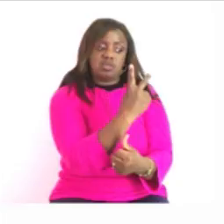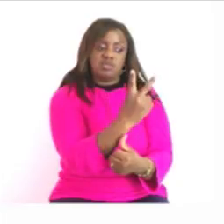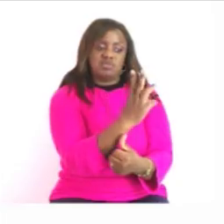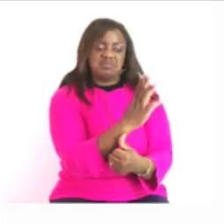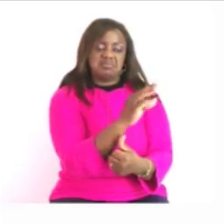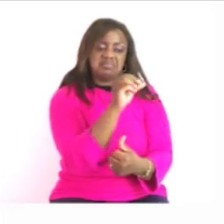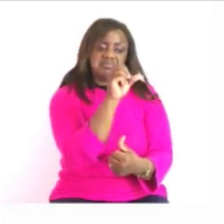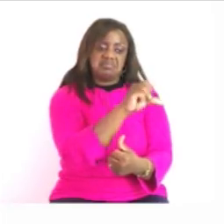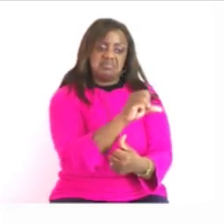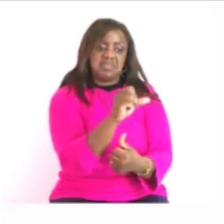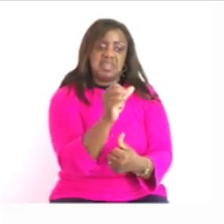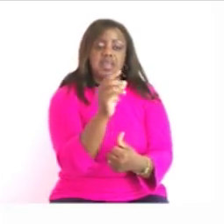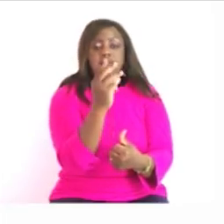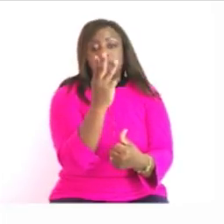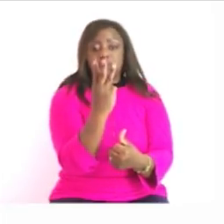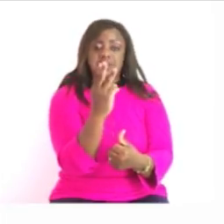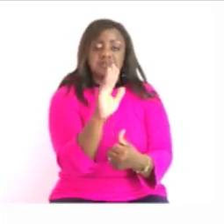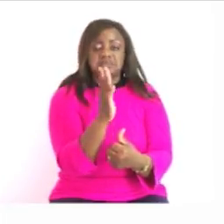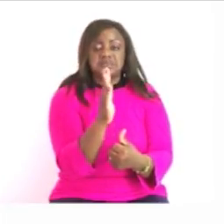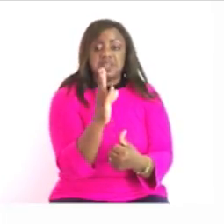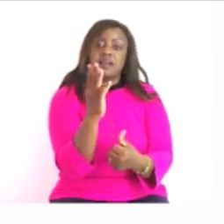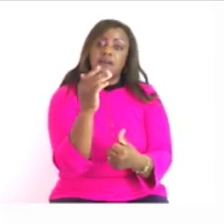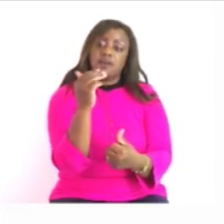depending on the on your estimation